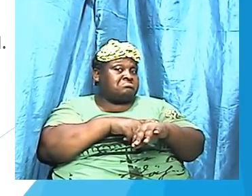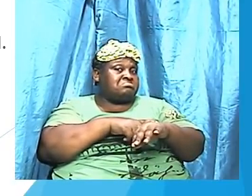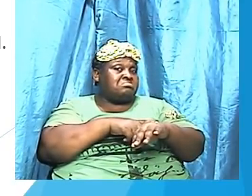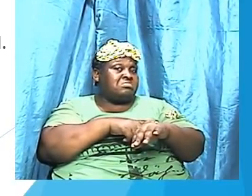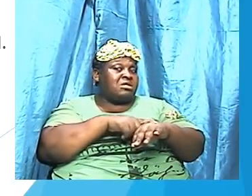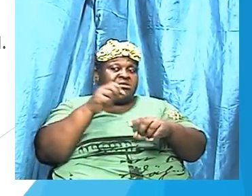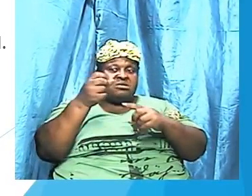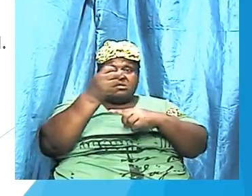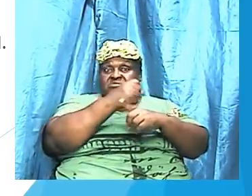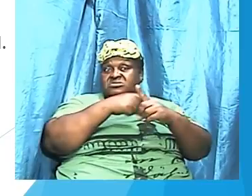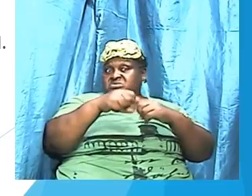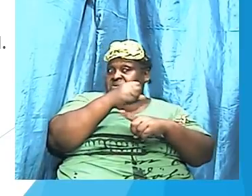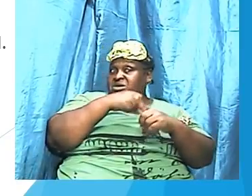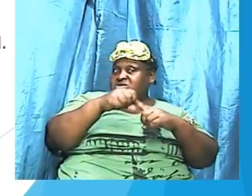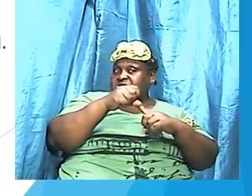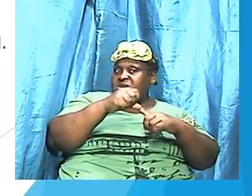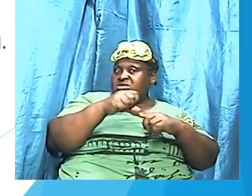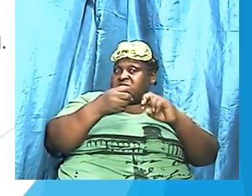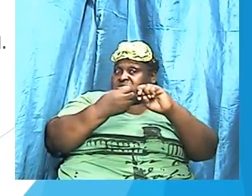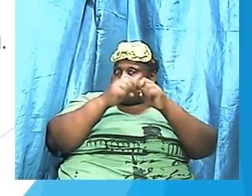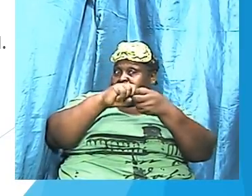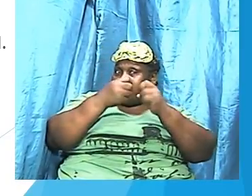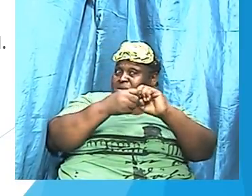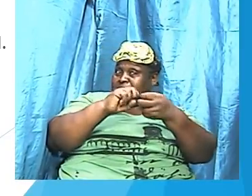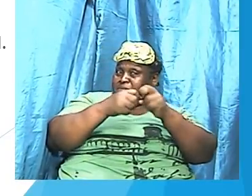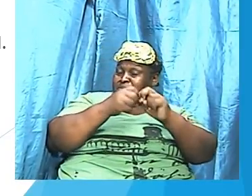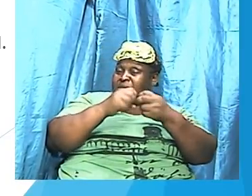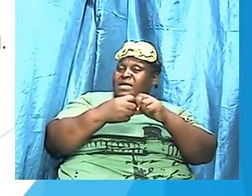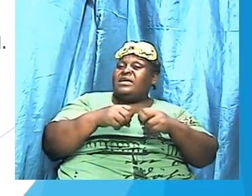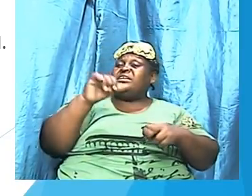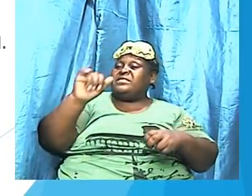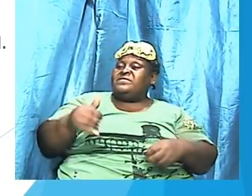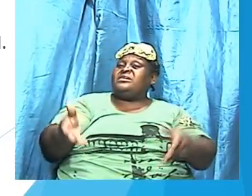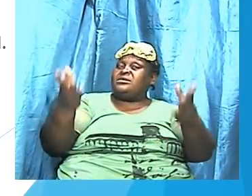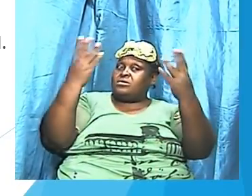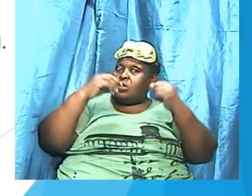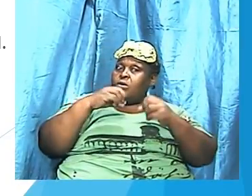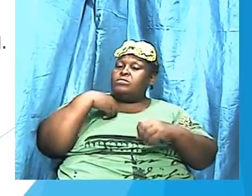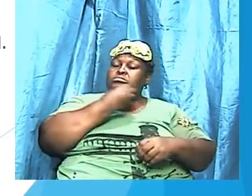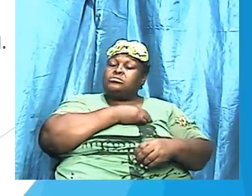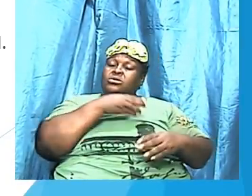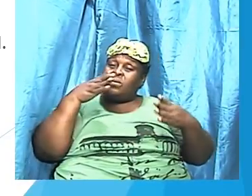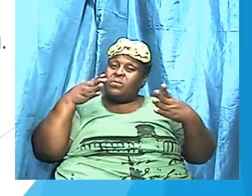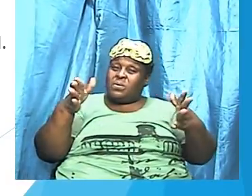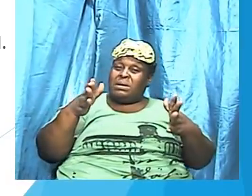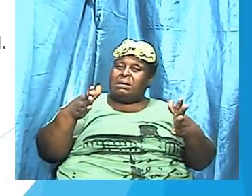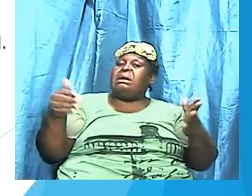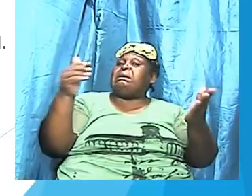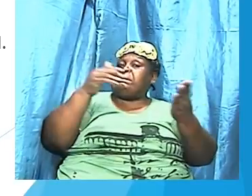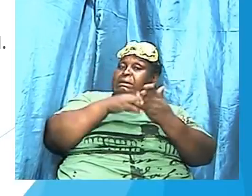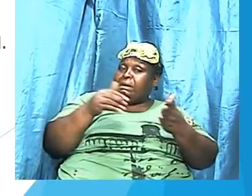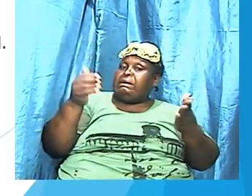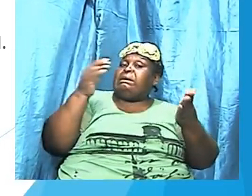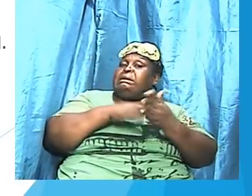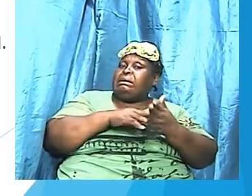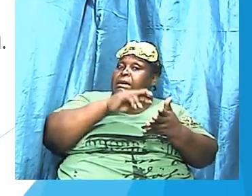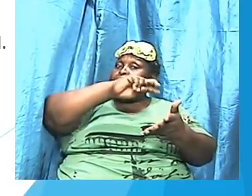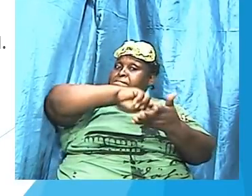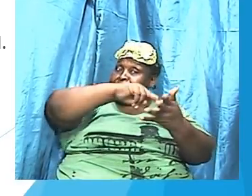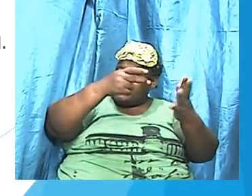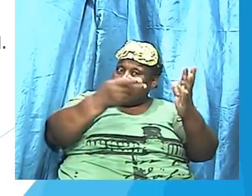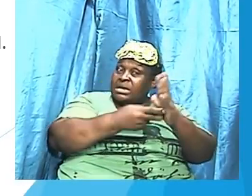situations, the circumstances that come our way over time represents